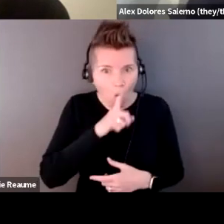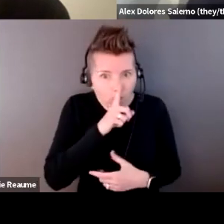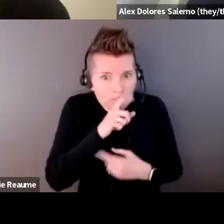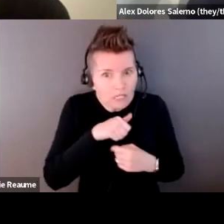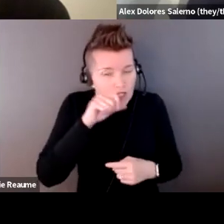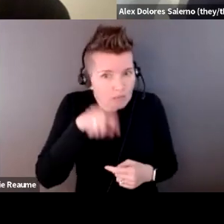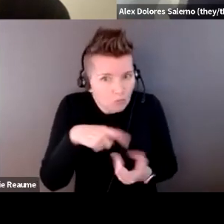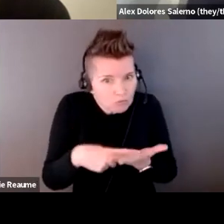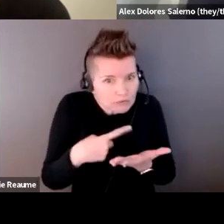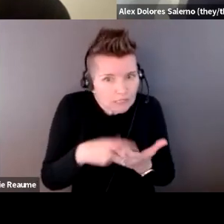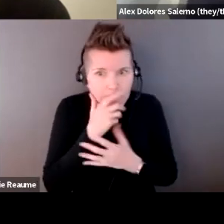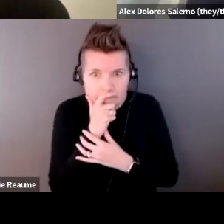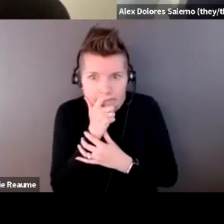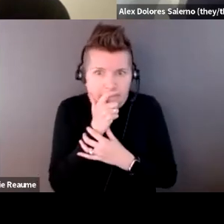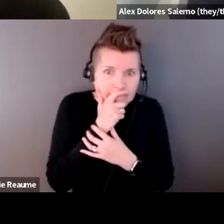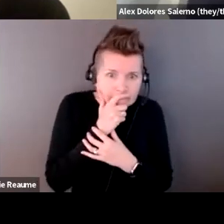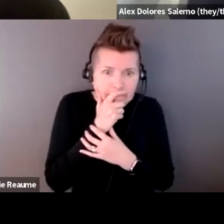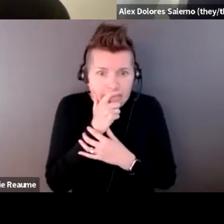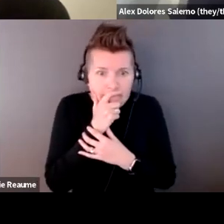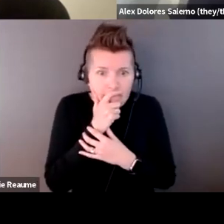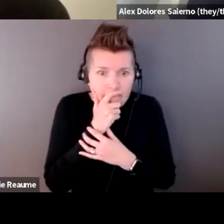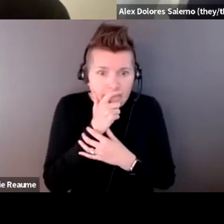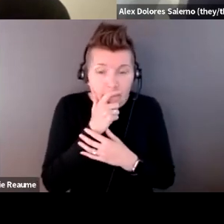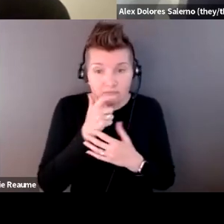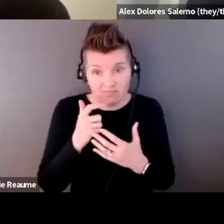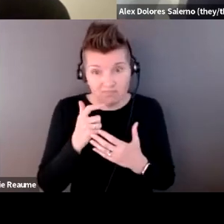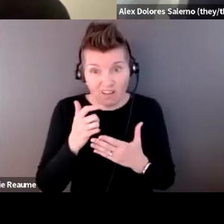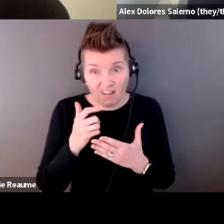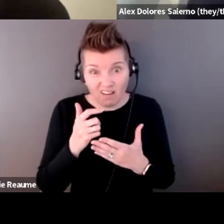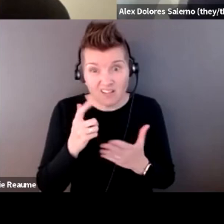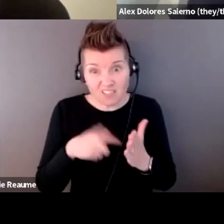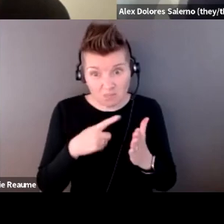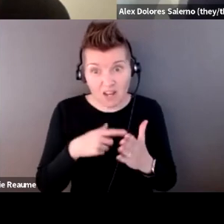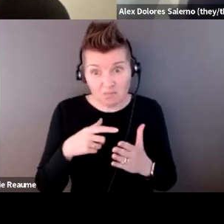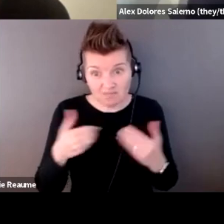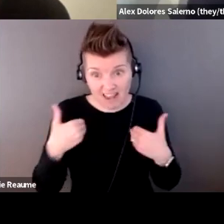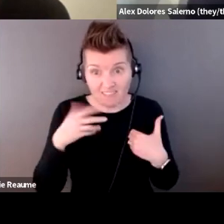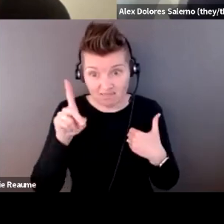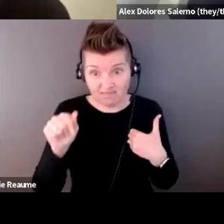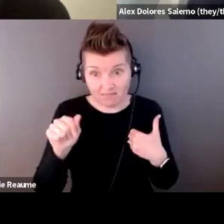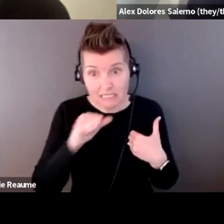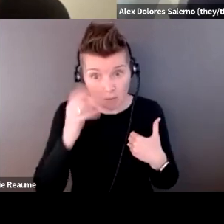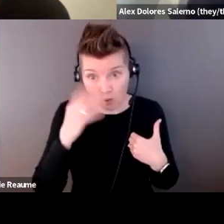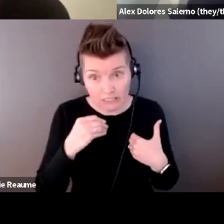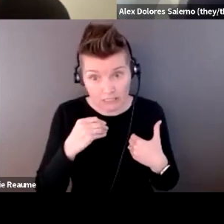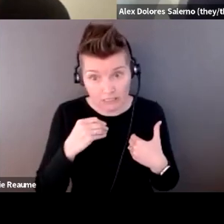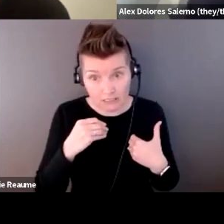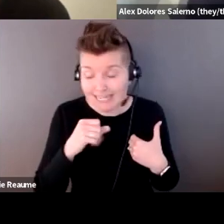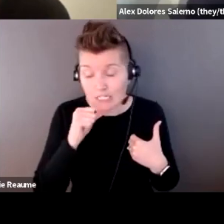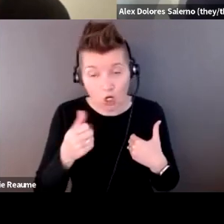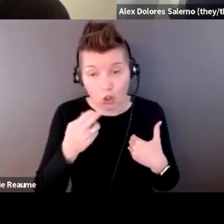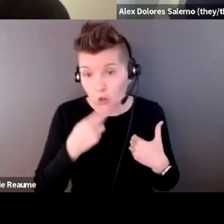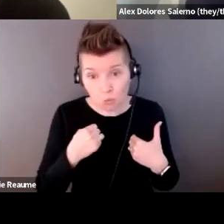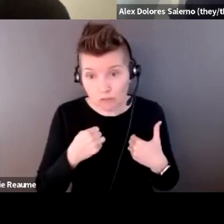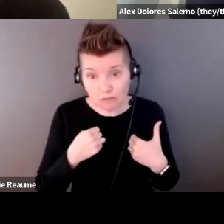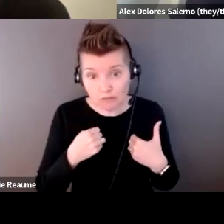you know, some parts of being disabled are not pretty and they're not, they're not cute. And like, I think that's like